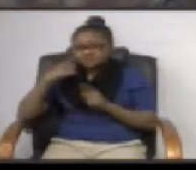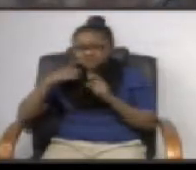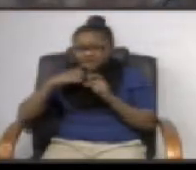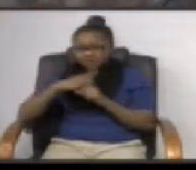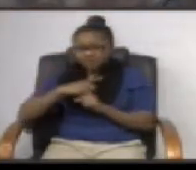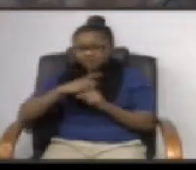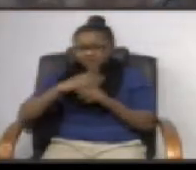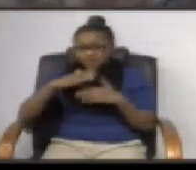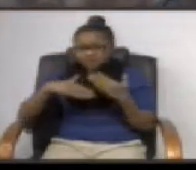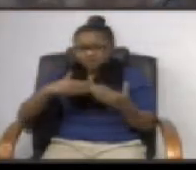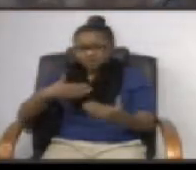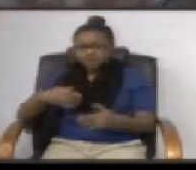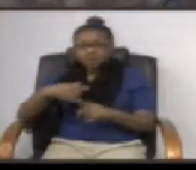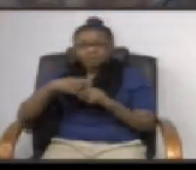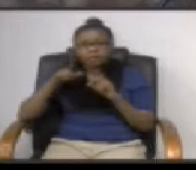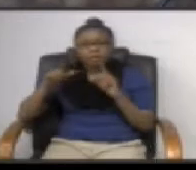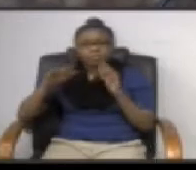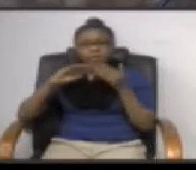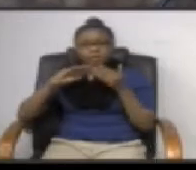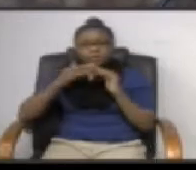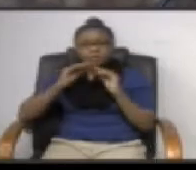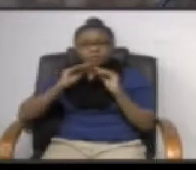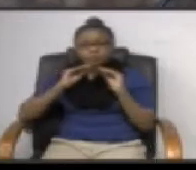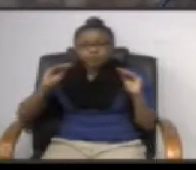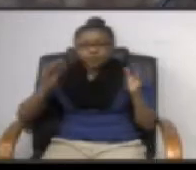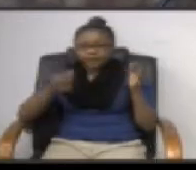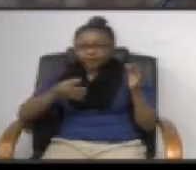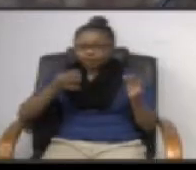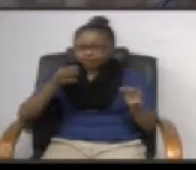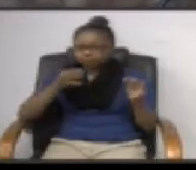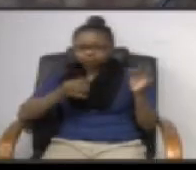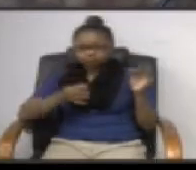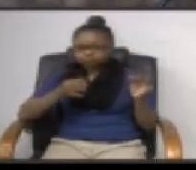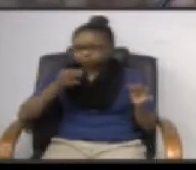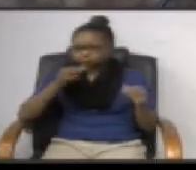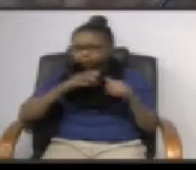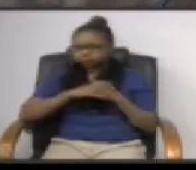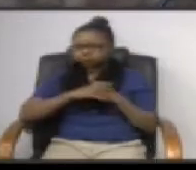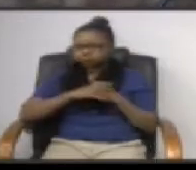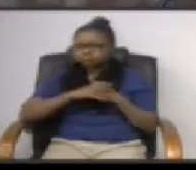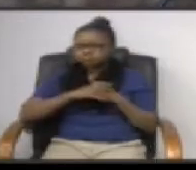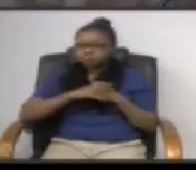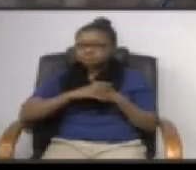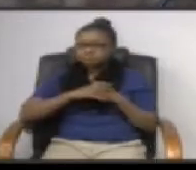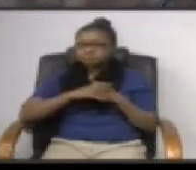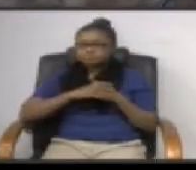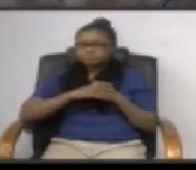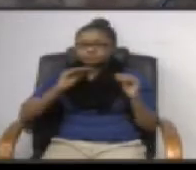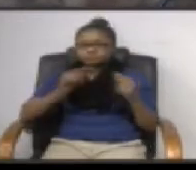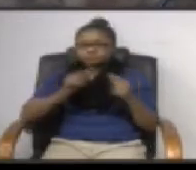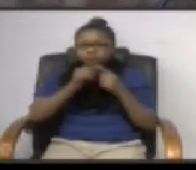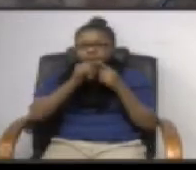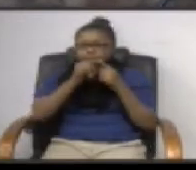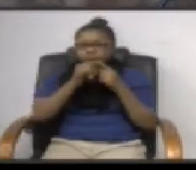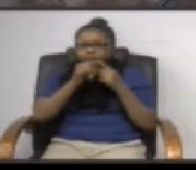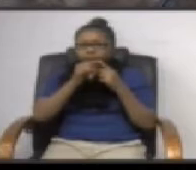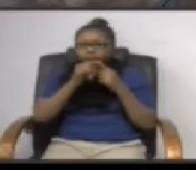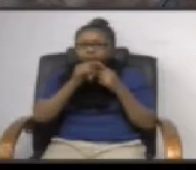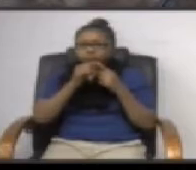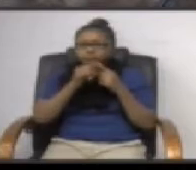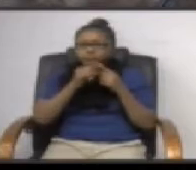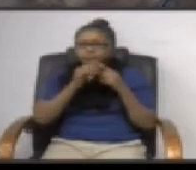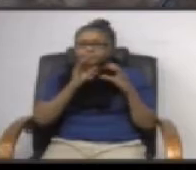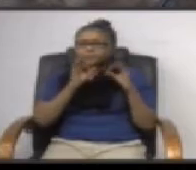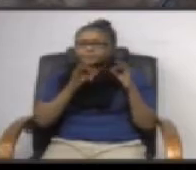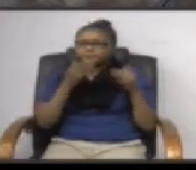process but the community there are no hearings there is no there are no there's no special exception hearing allowed at this